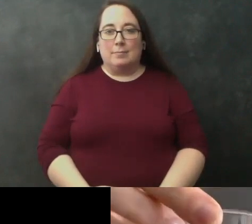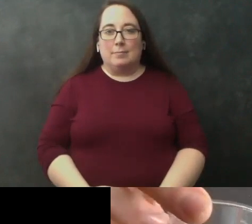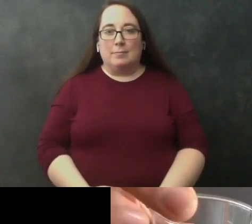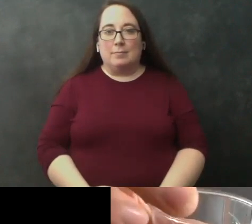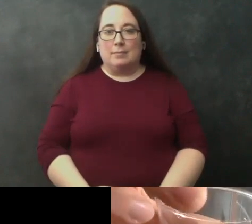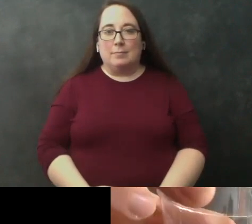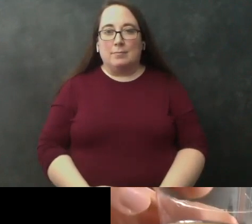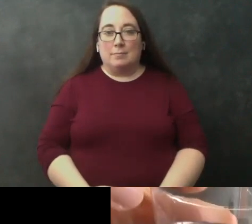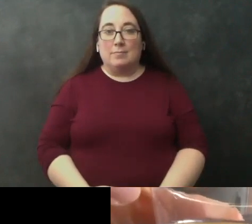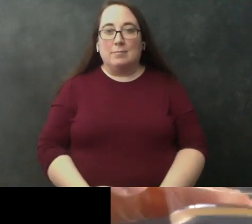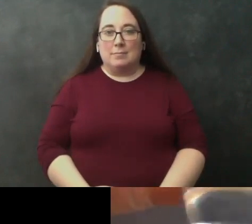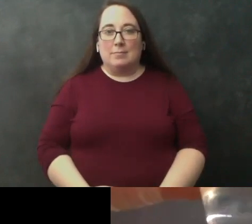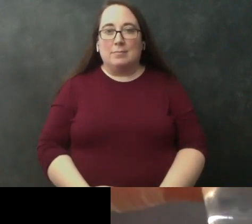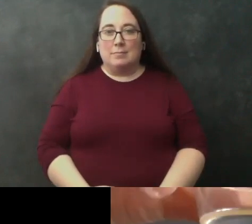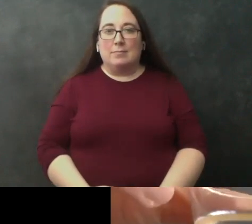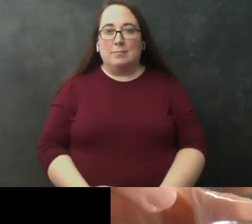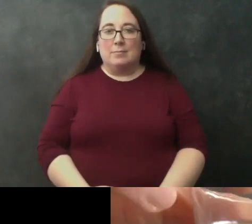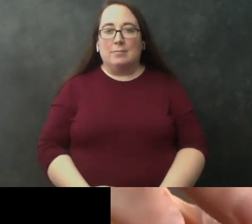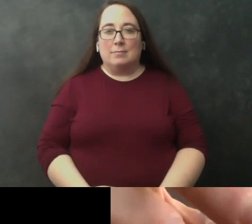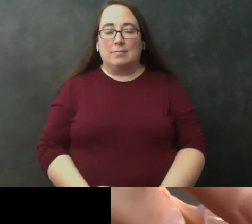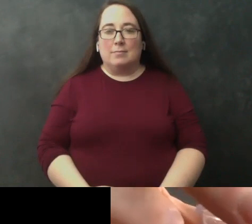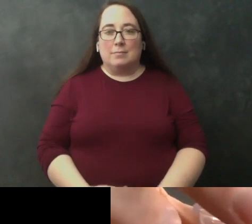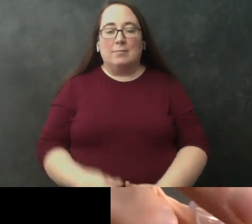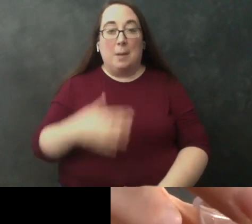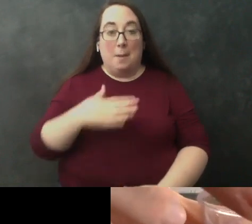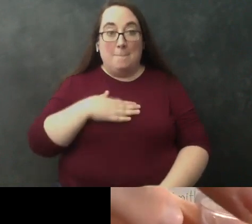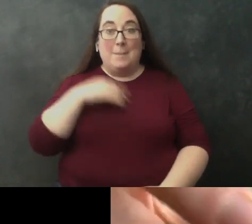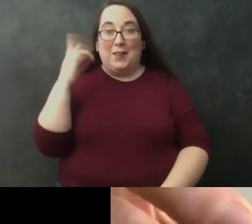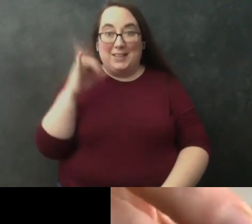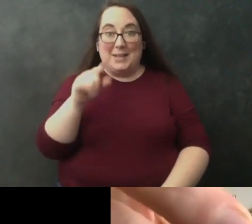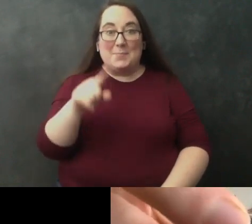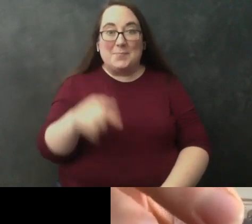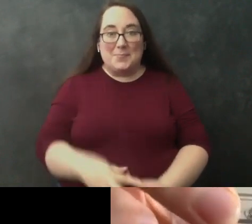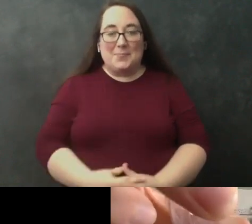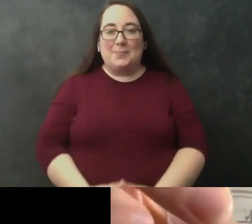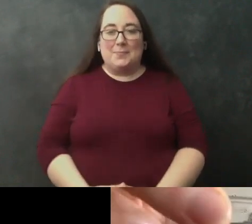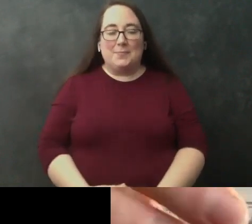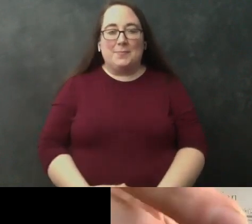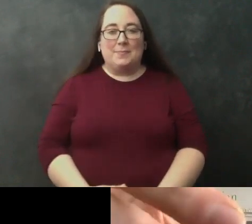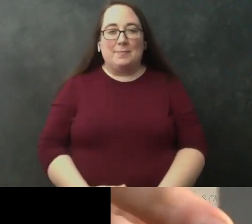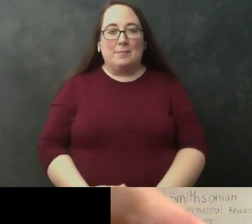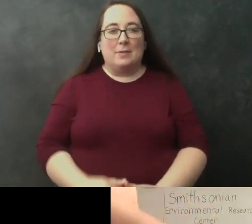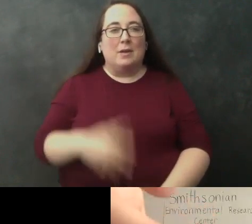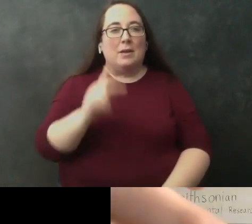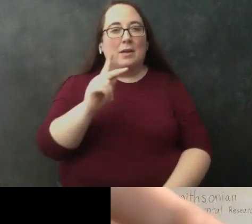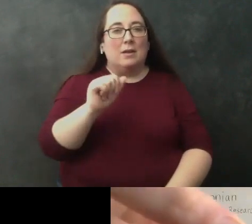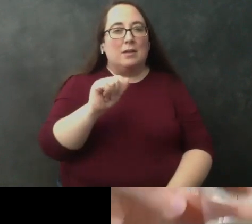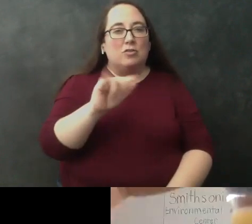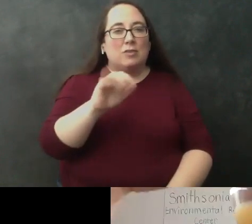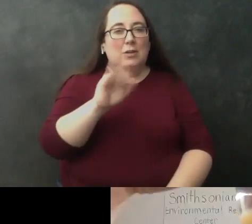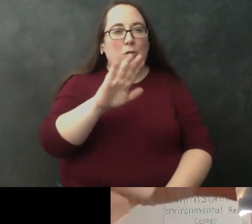well this is what my sample looks like right now how about you katrina what does yours look like